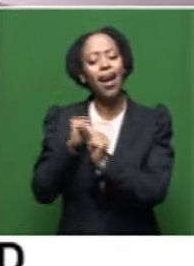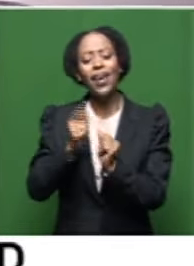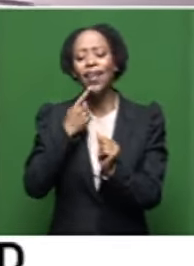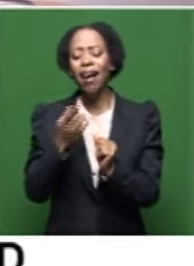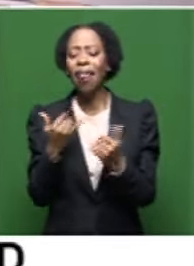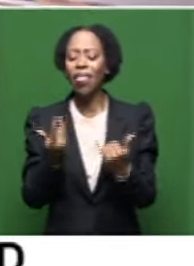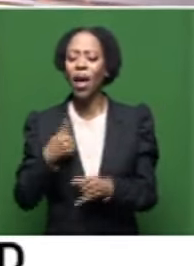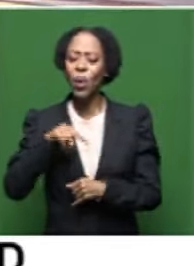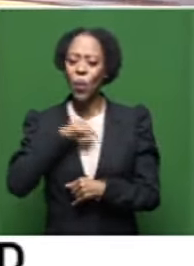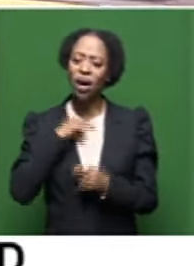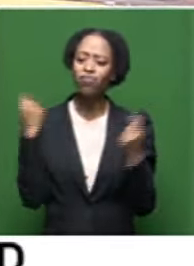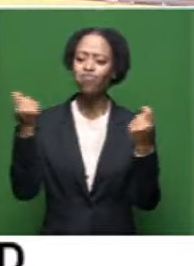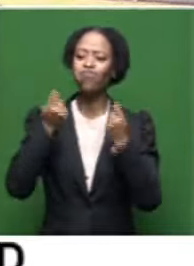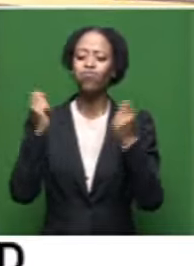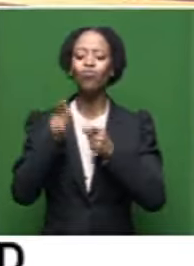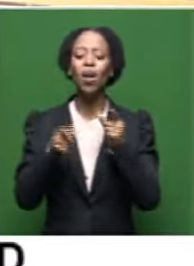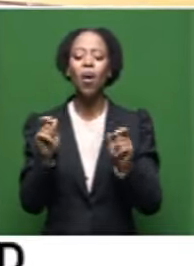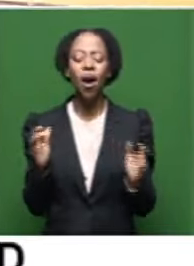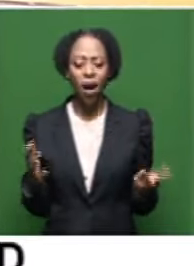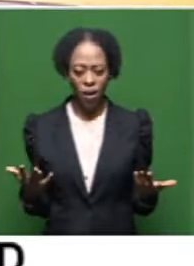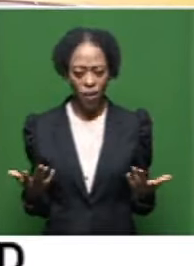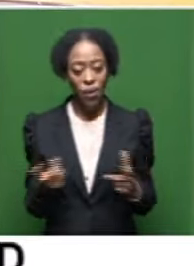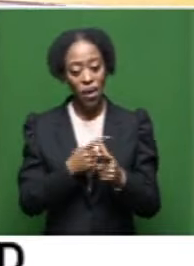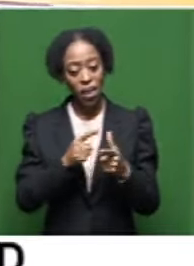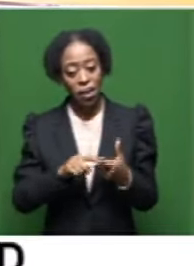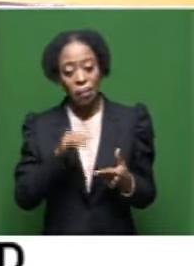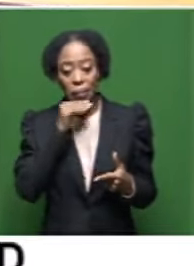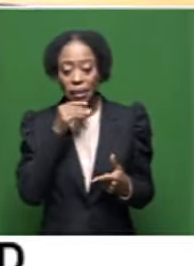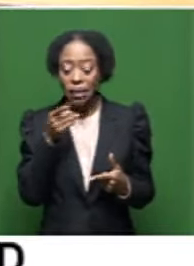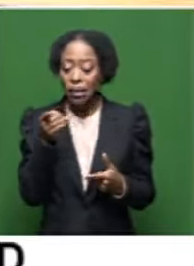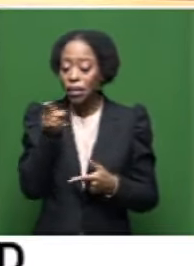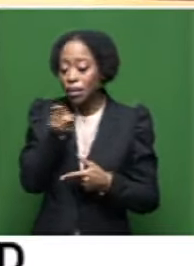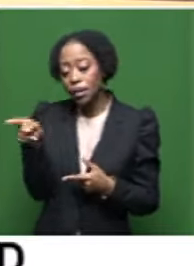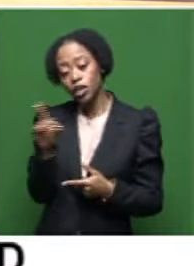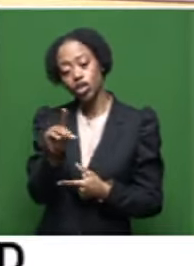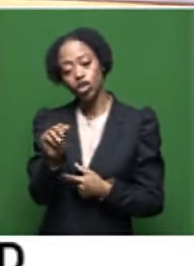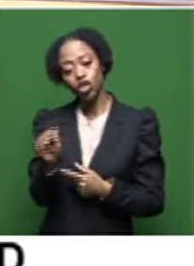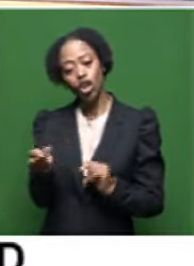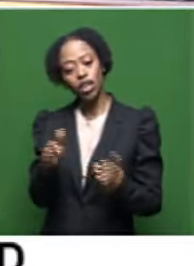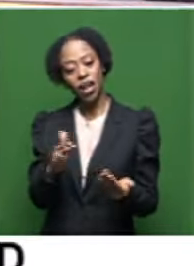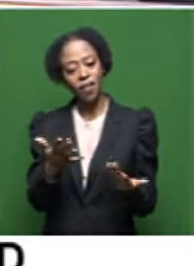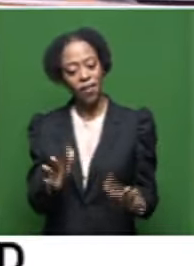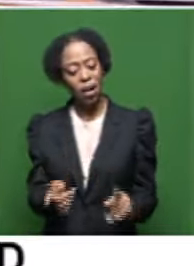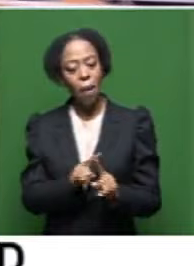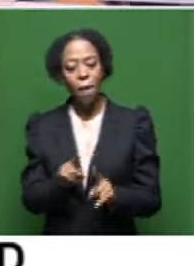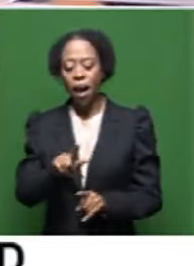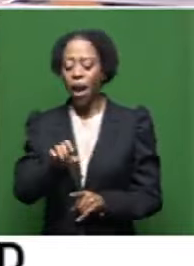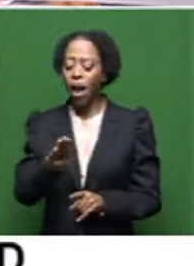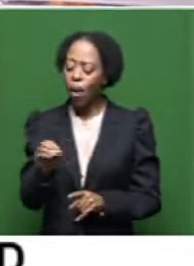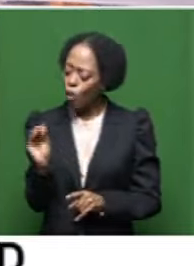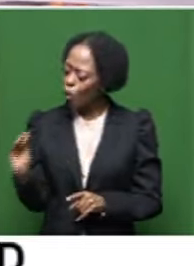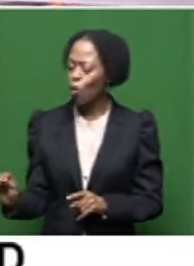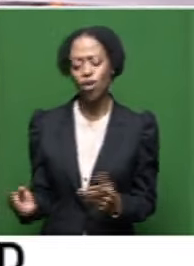we celebrate our icons and we talking about Brad Don, now he's gone, but there's a level machine